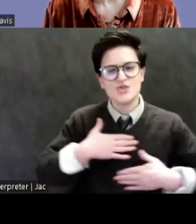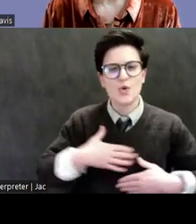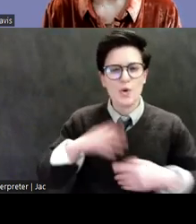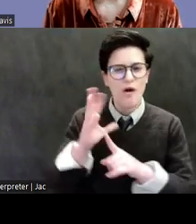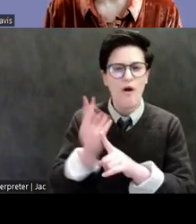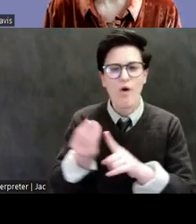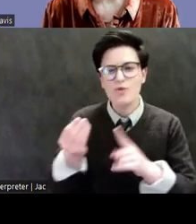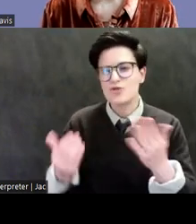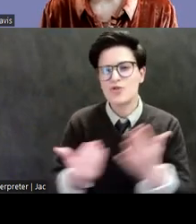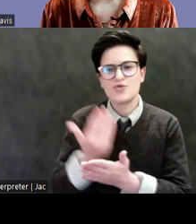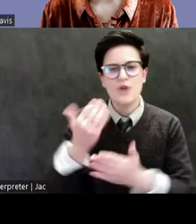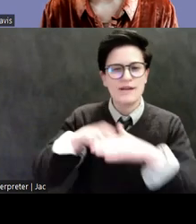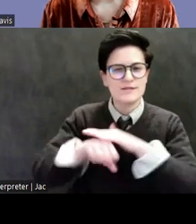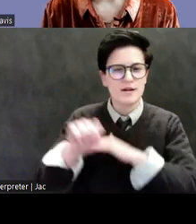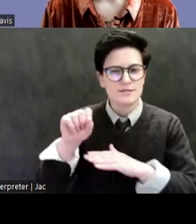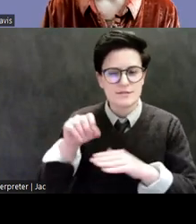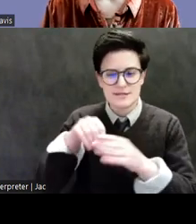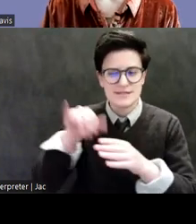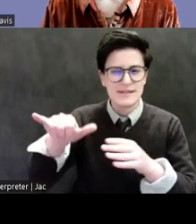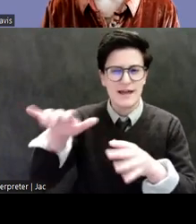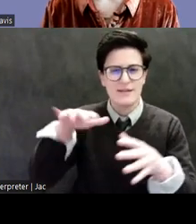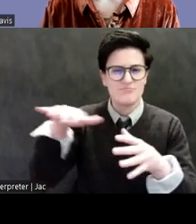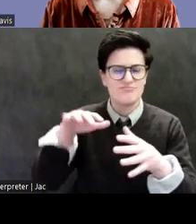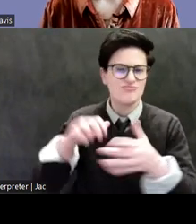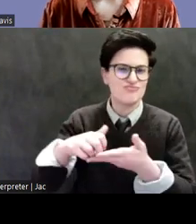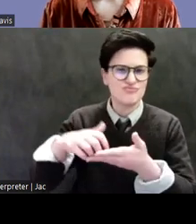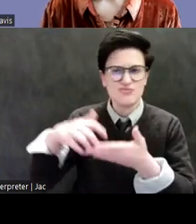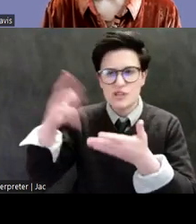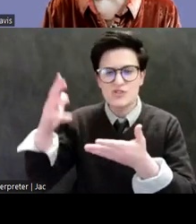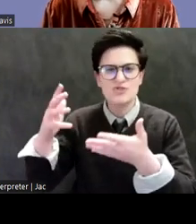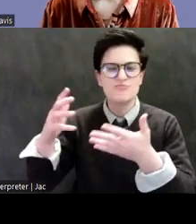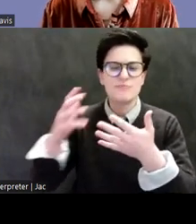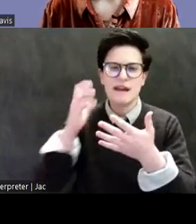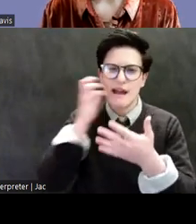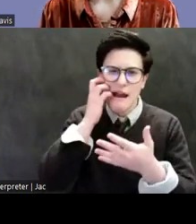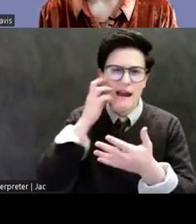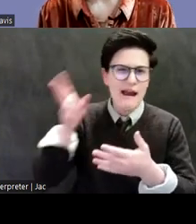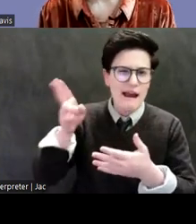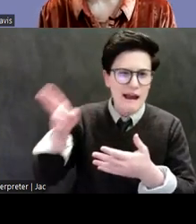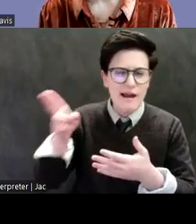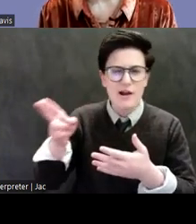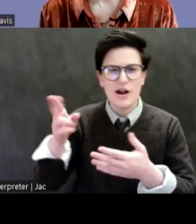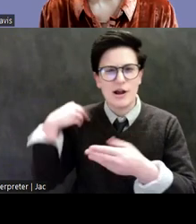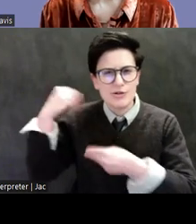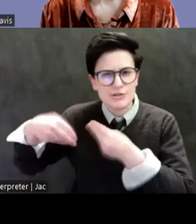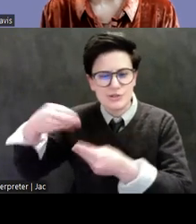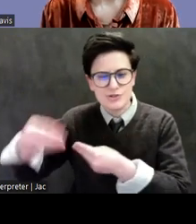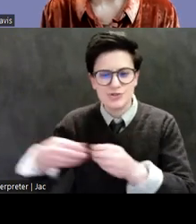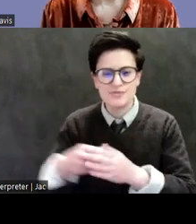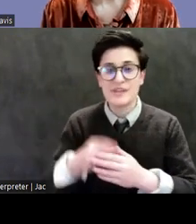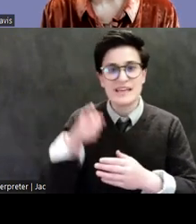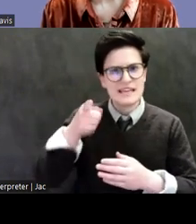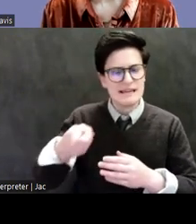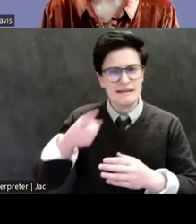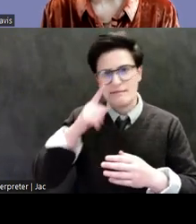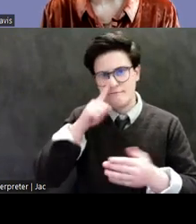and rightful pride in the kingdom's rich heritage. Latchford, as so many are, was drawn to this ancient past. Indeed, he later told the New